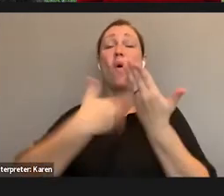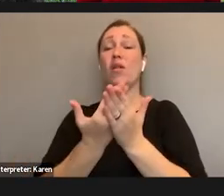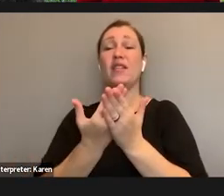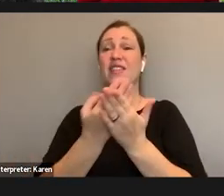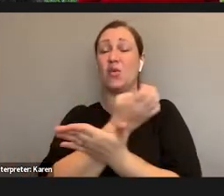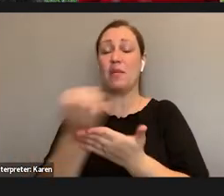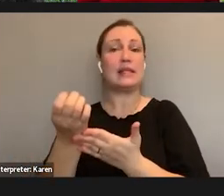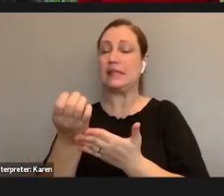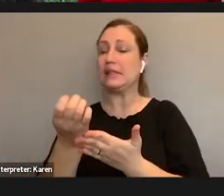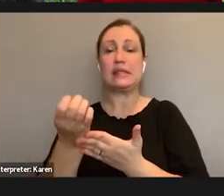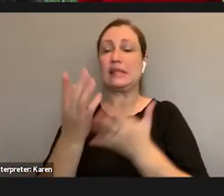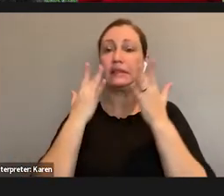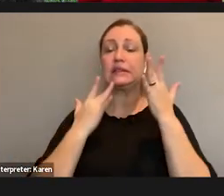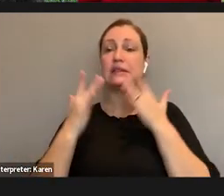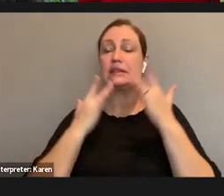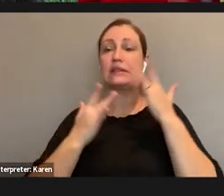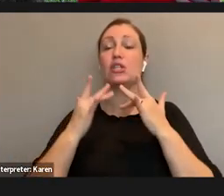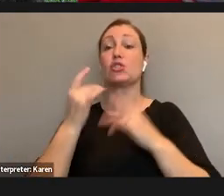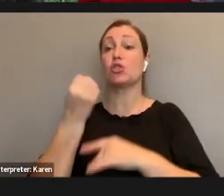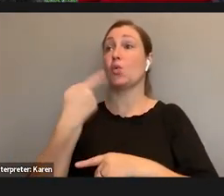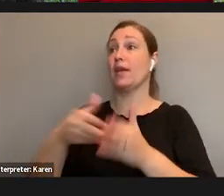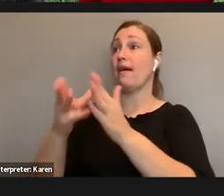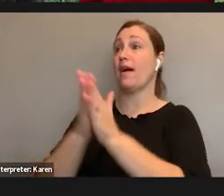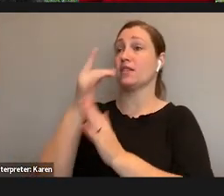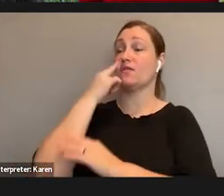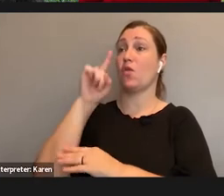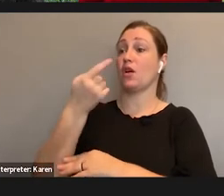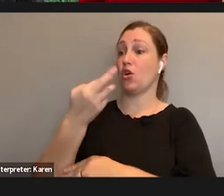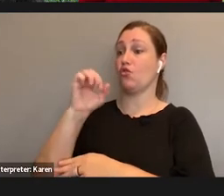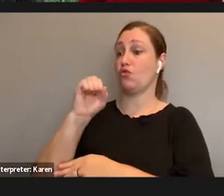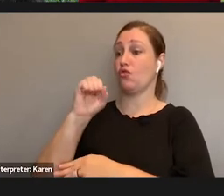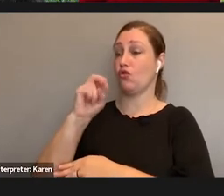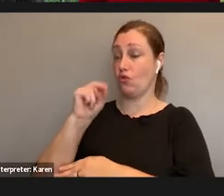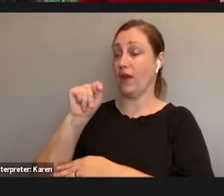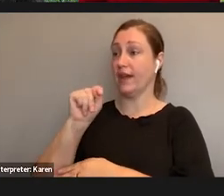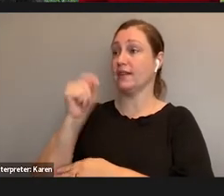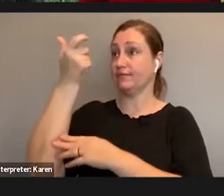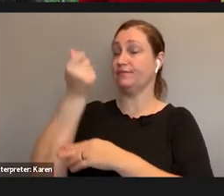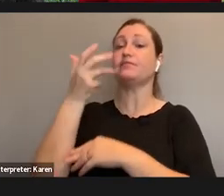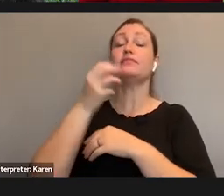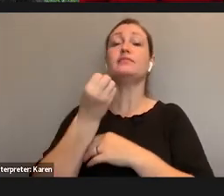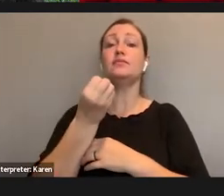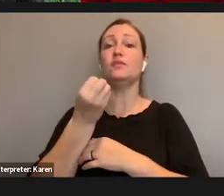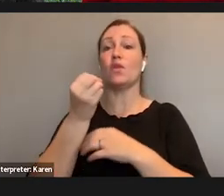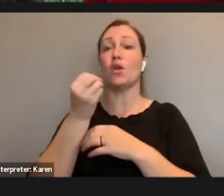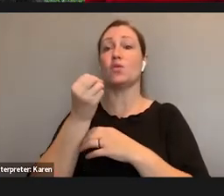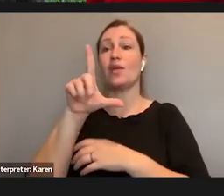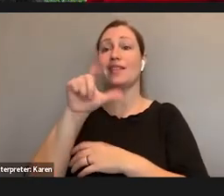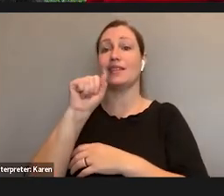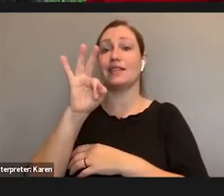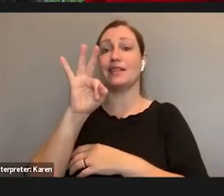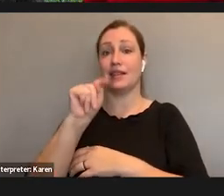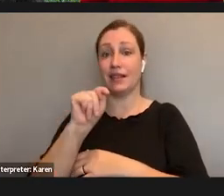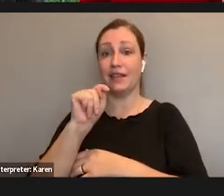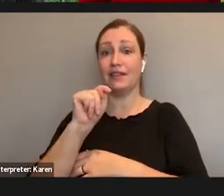we put in a grant and the lift kit, the library of inclusive field technology was the